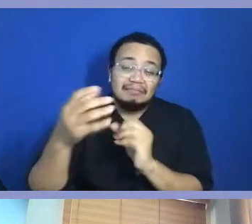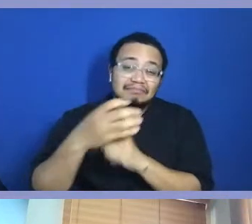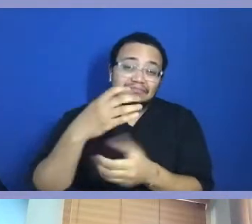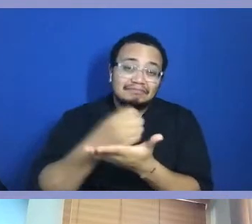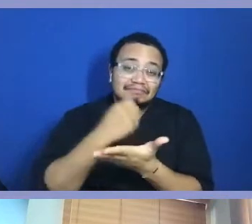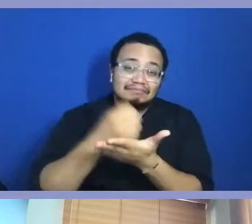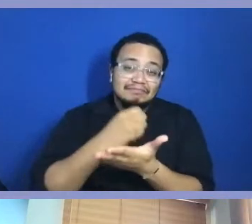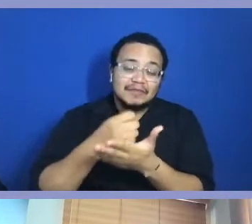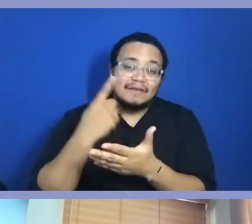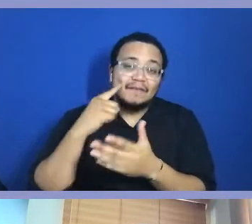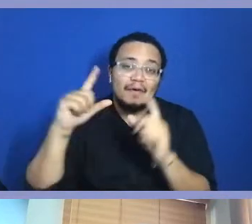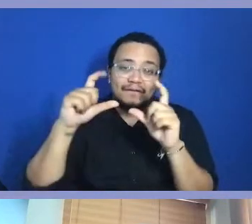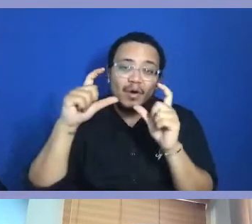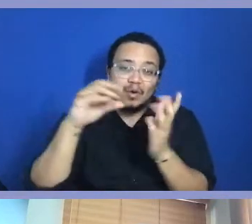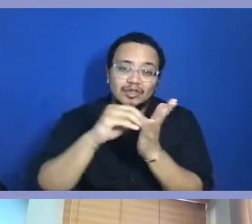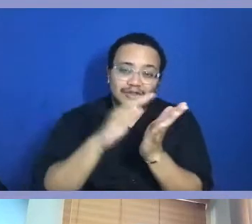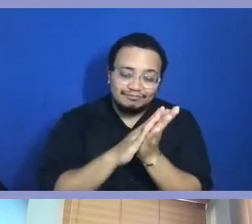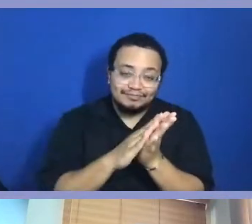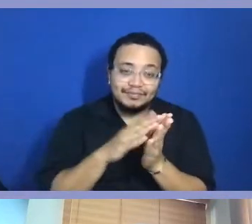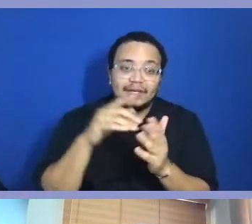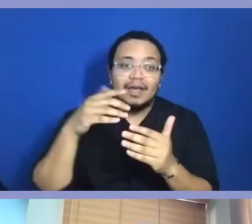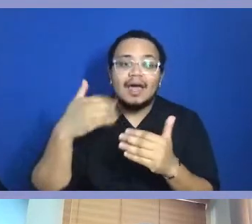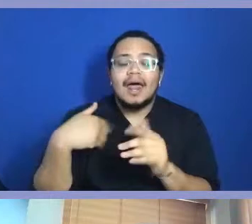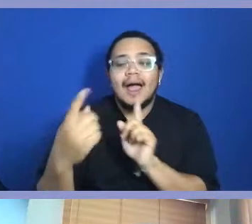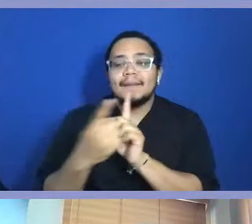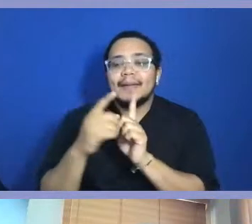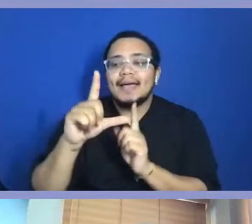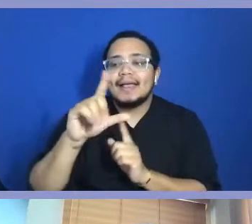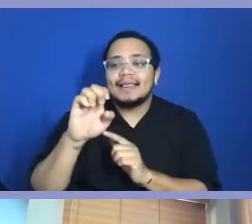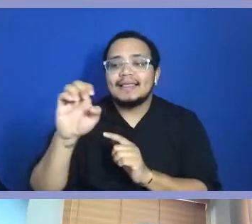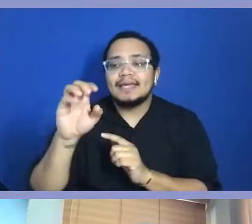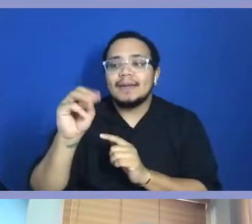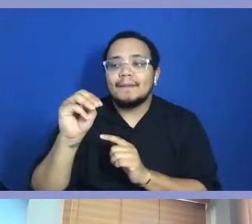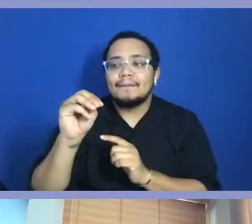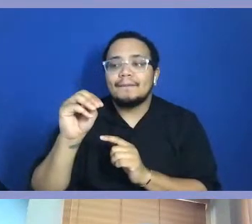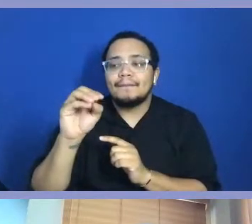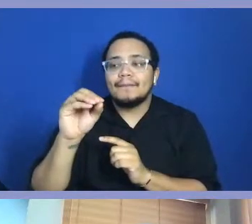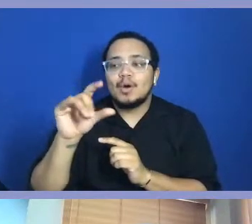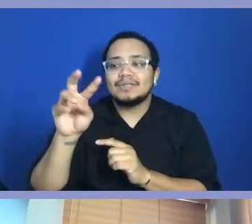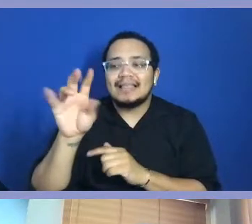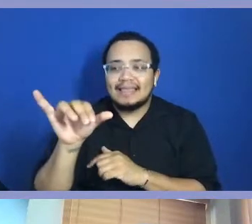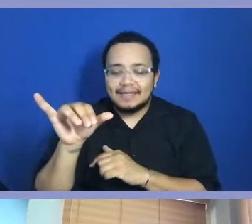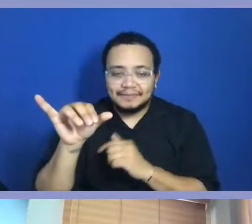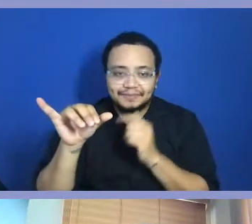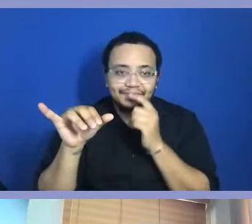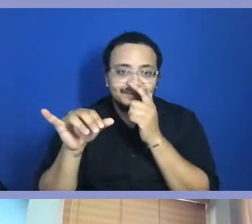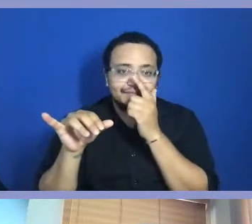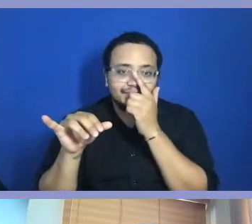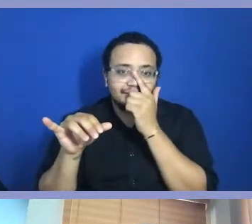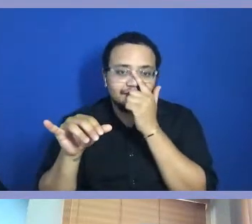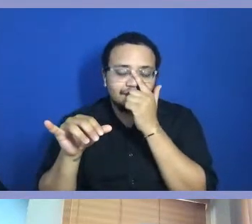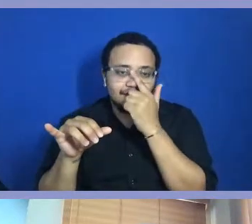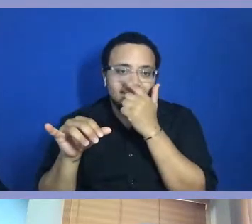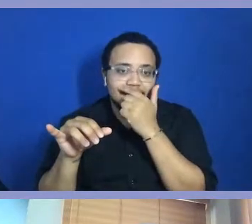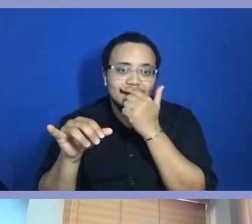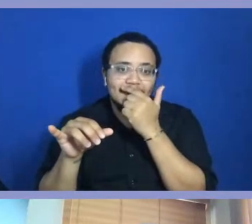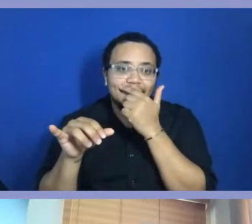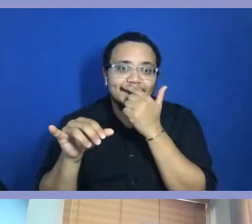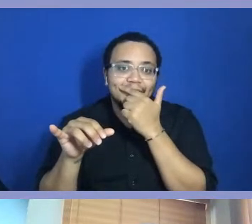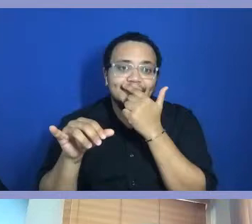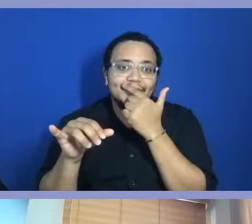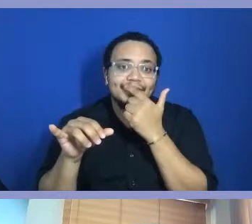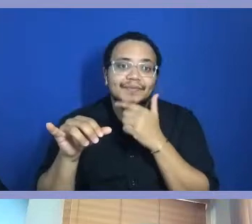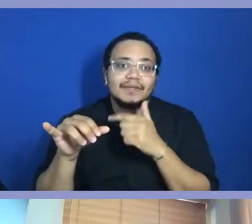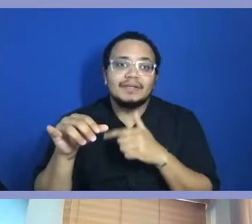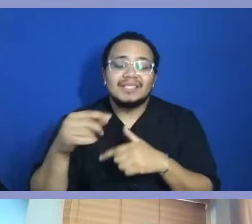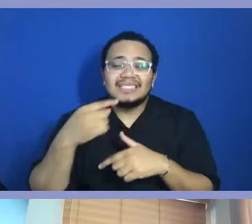point. Thanks to a wonderful photographer named Lee Mosley. Couldn't work for the Washington Post. She said, Sharon, I got to have mouth surgery.